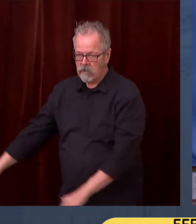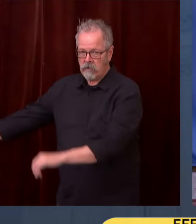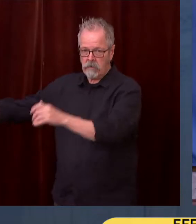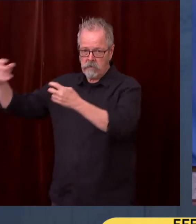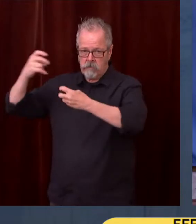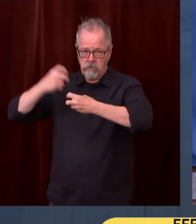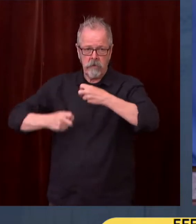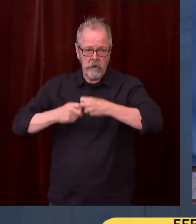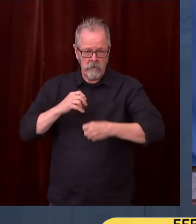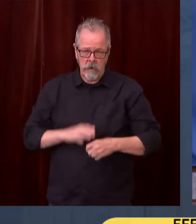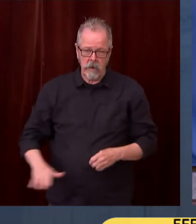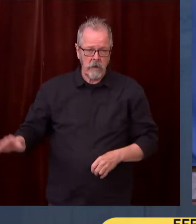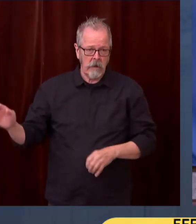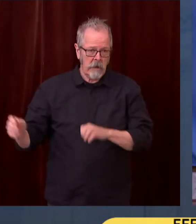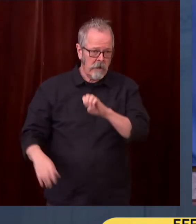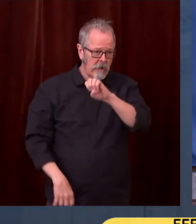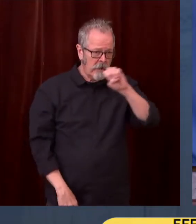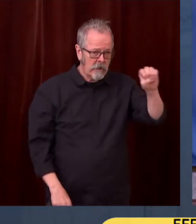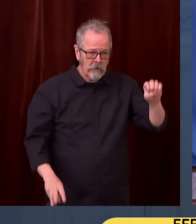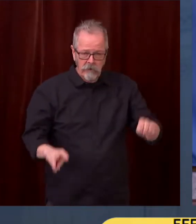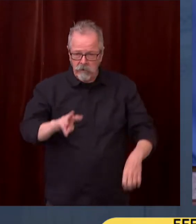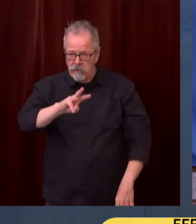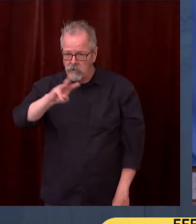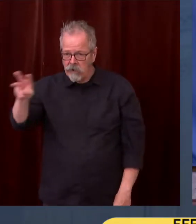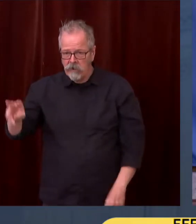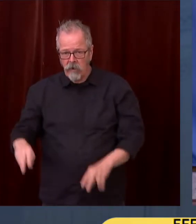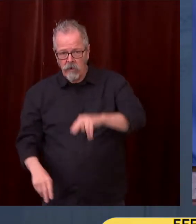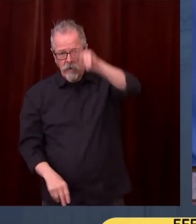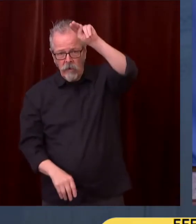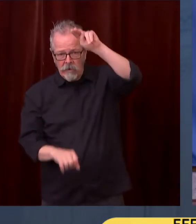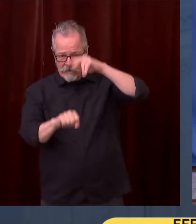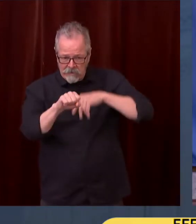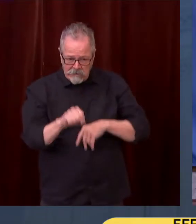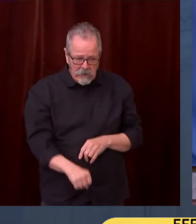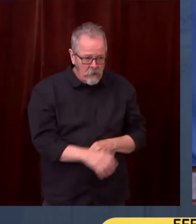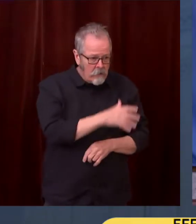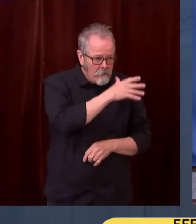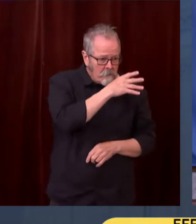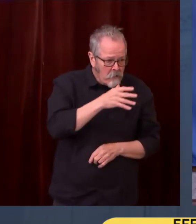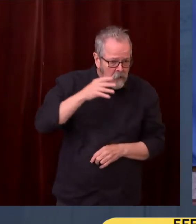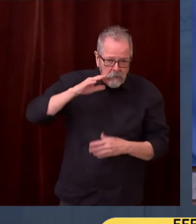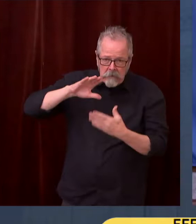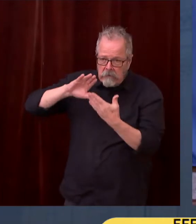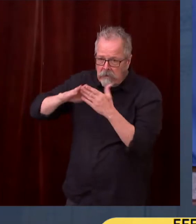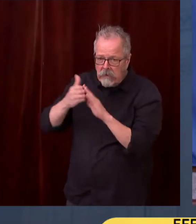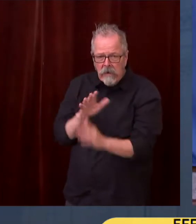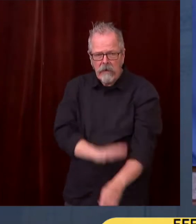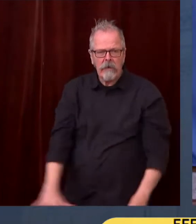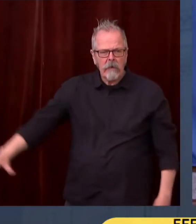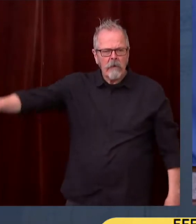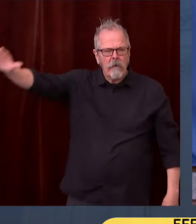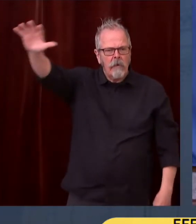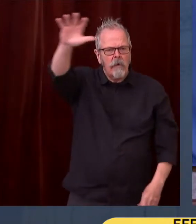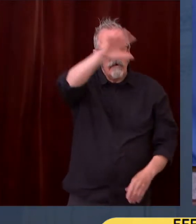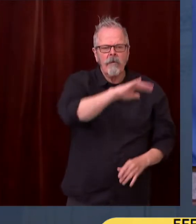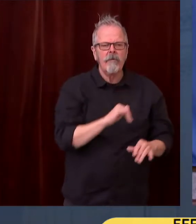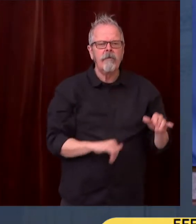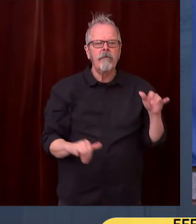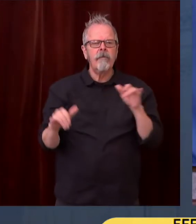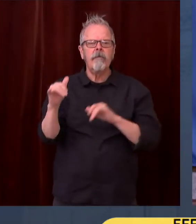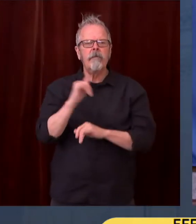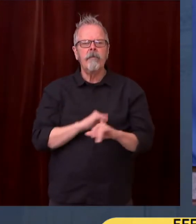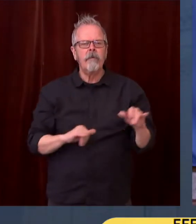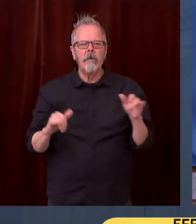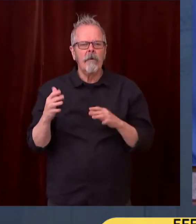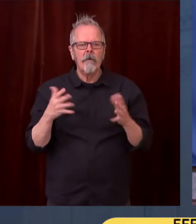you will work with legislators to find a way to satisfy what their desires